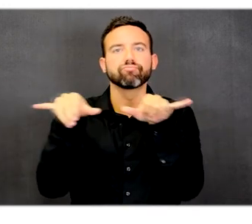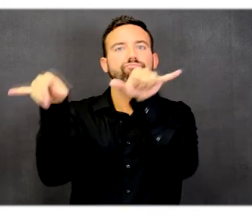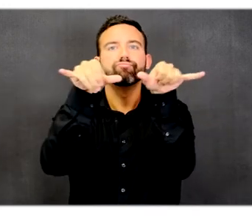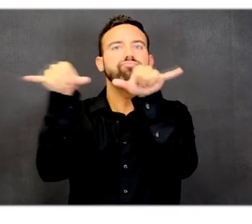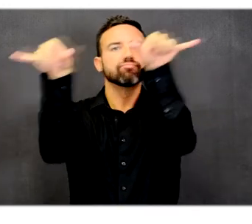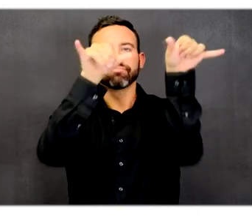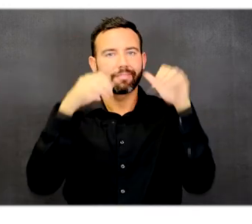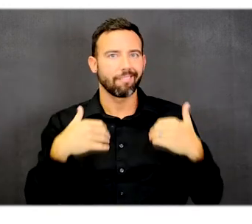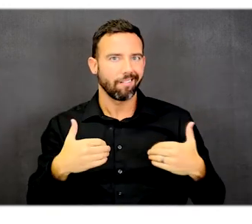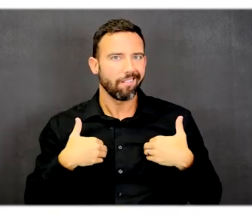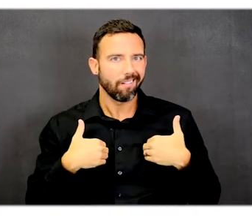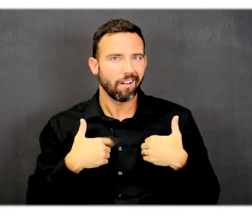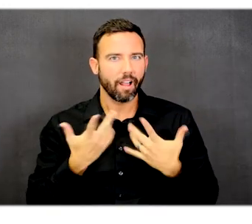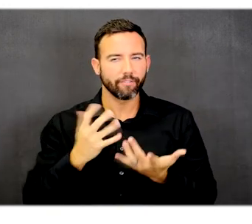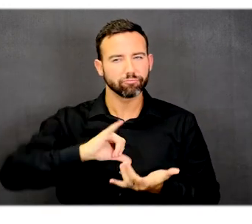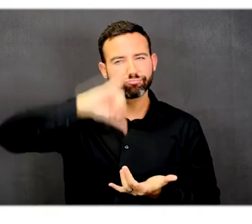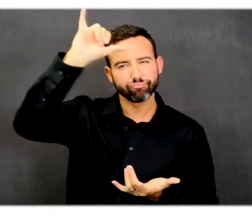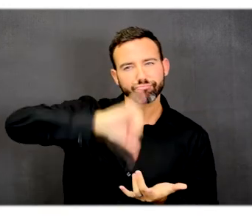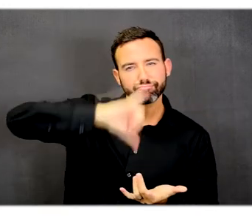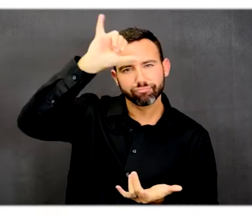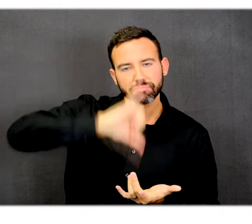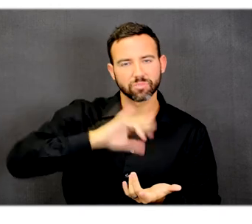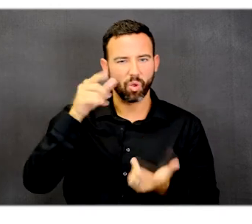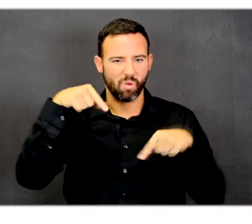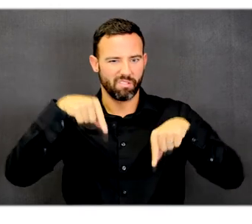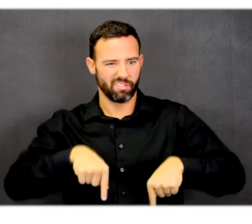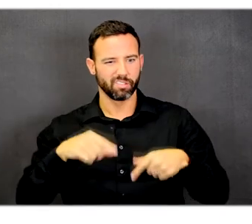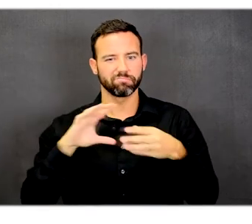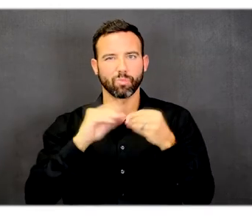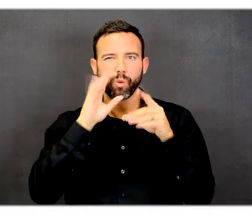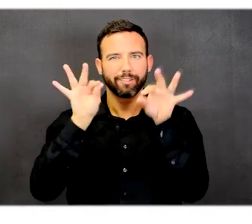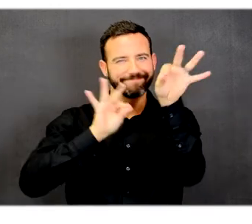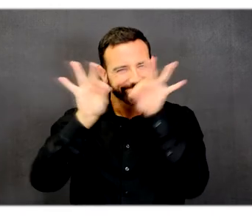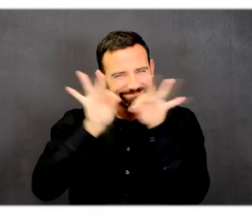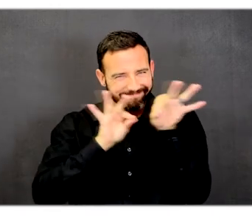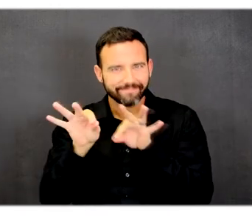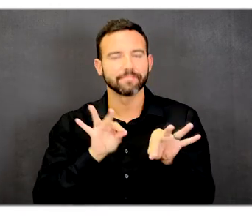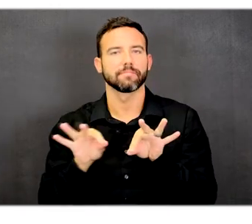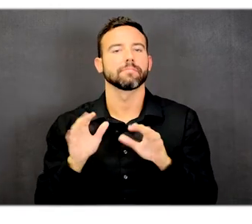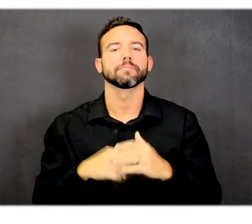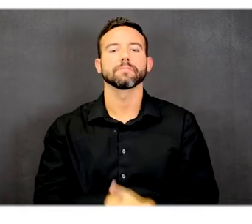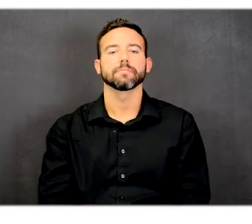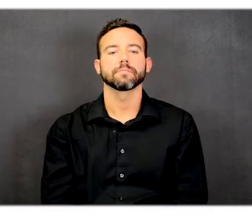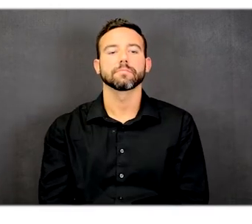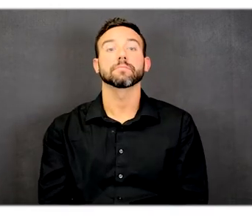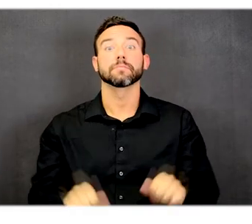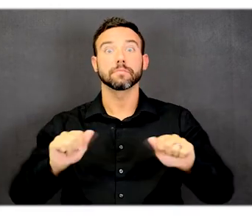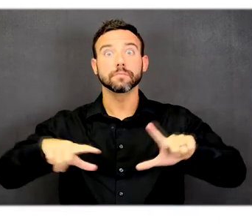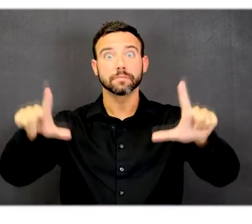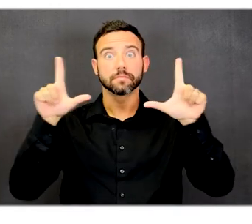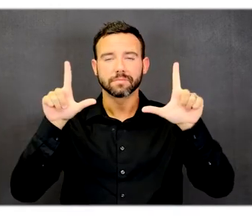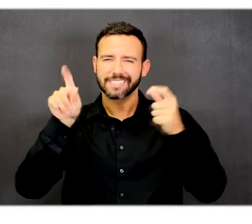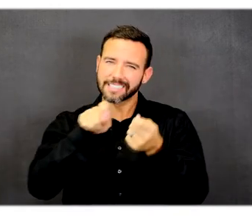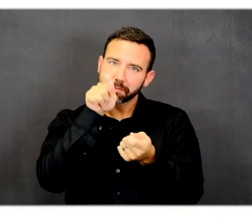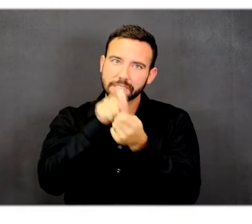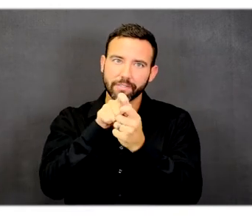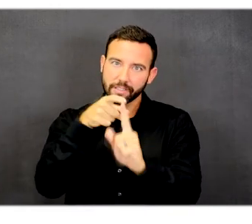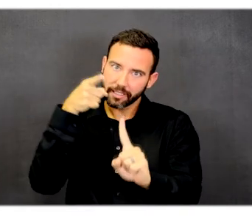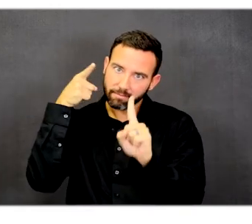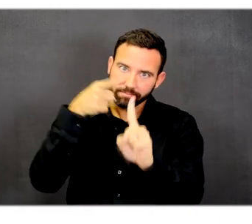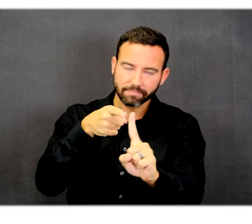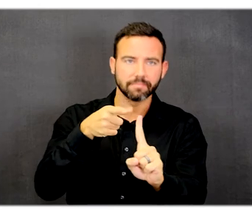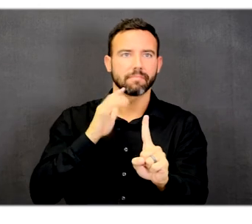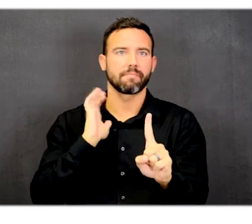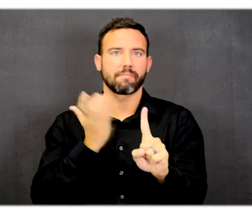slides address the main features that are at the core of the building. This slide is specifically calling out vertical transport